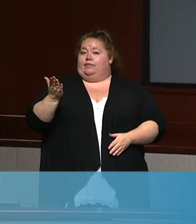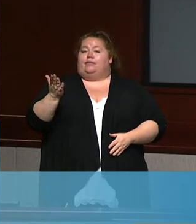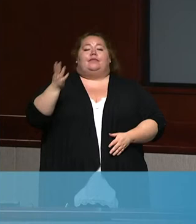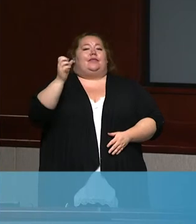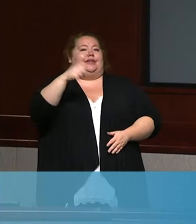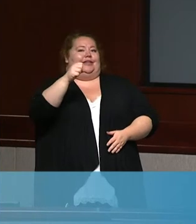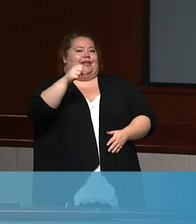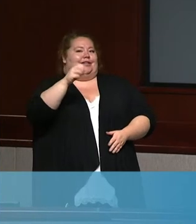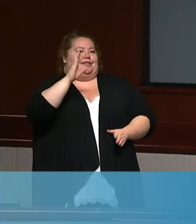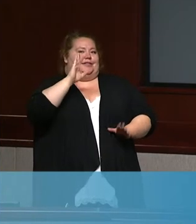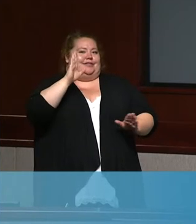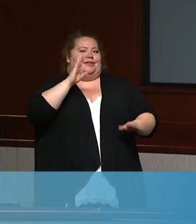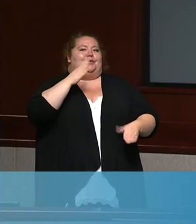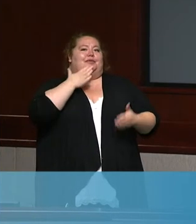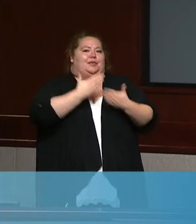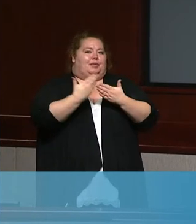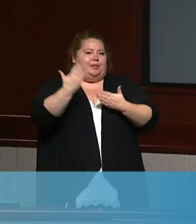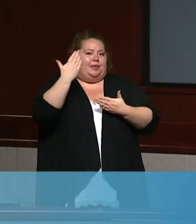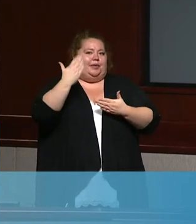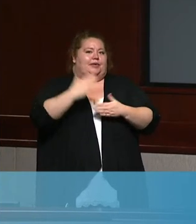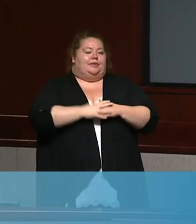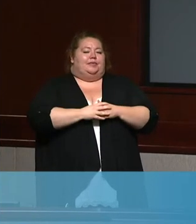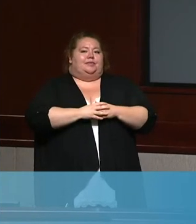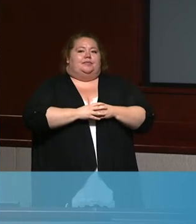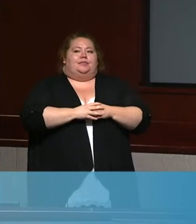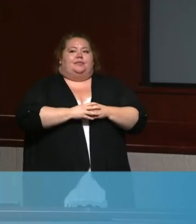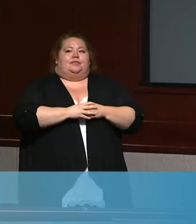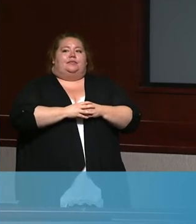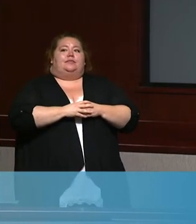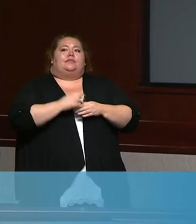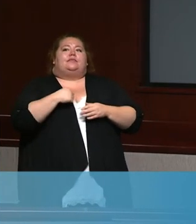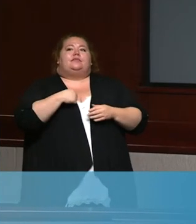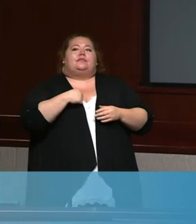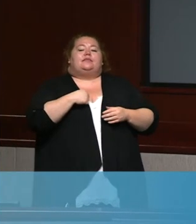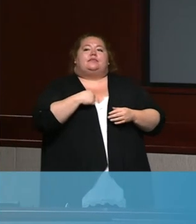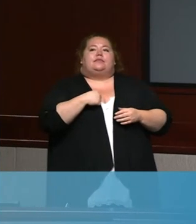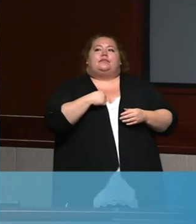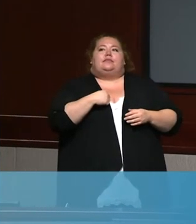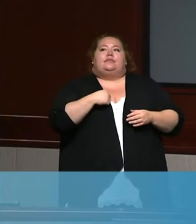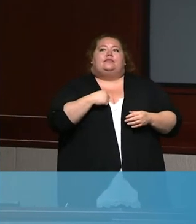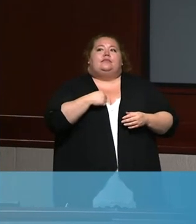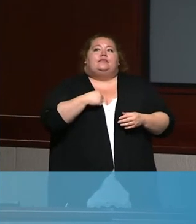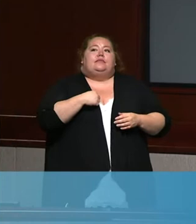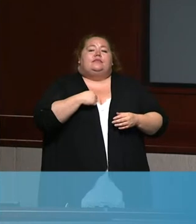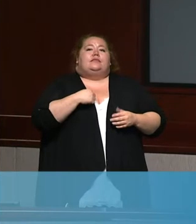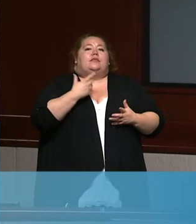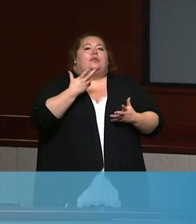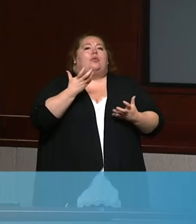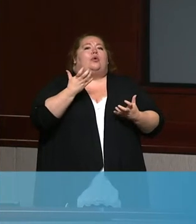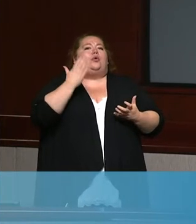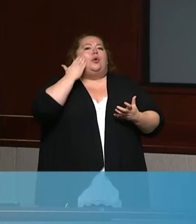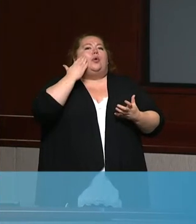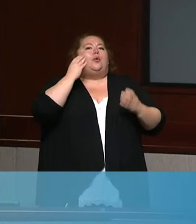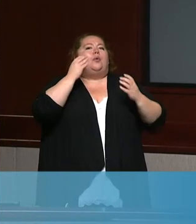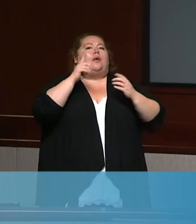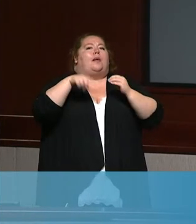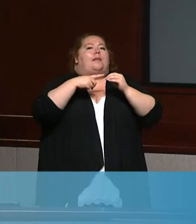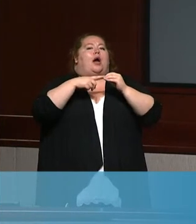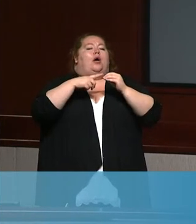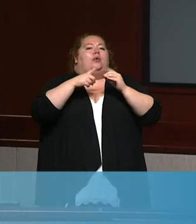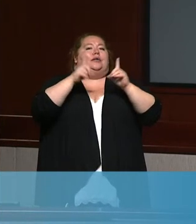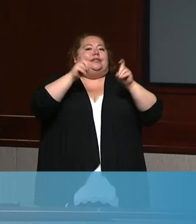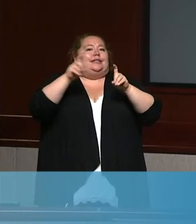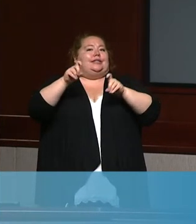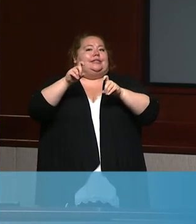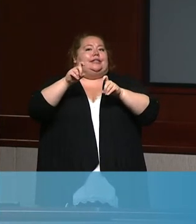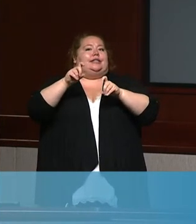Yes. Hi. Good morning. Good morning. I wanted to ask about testing site utilization rates. And so I had talked with